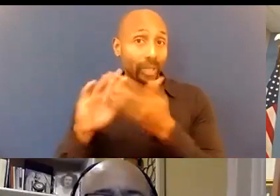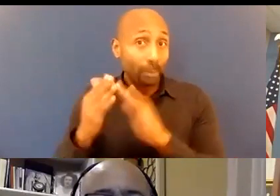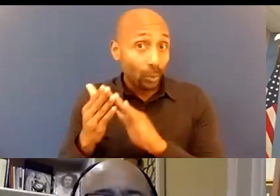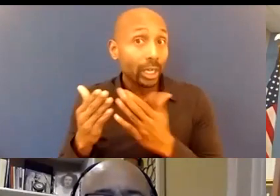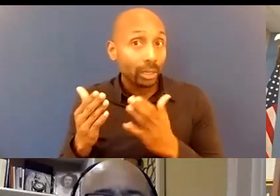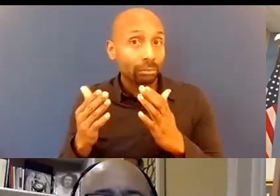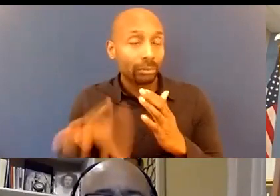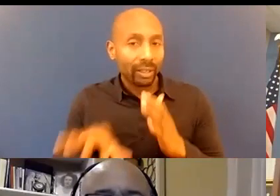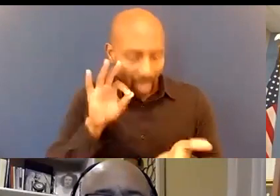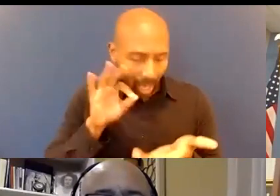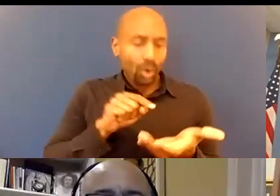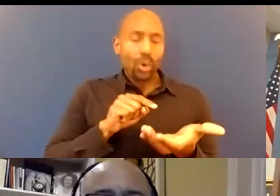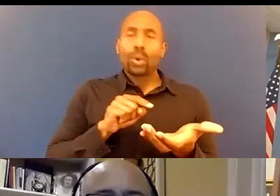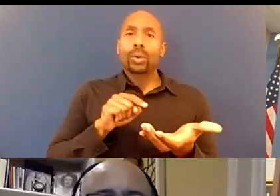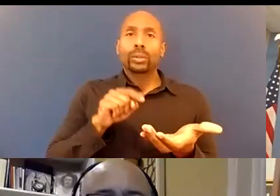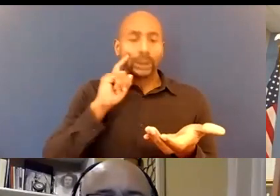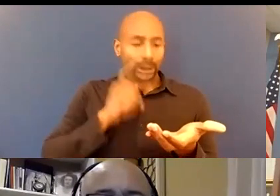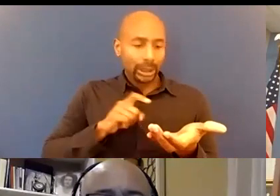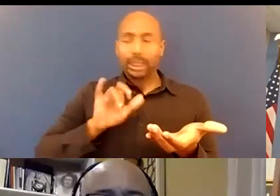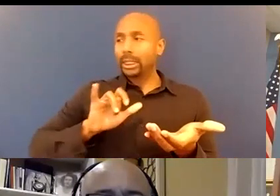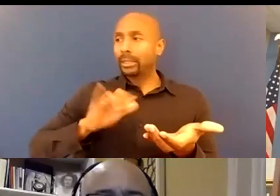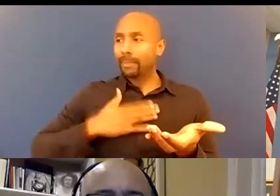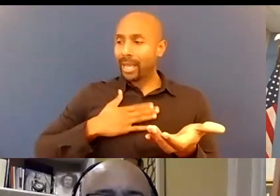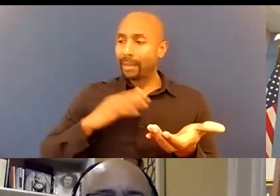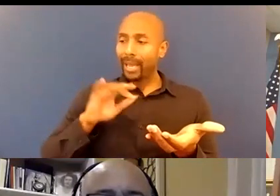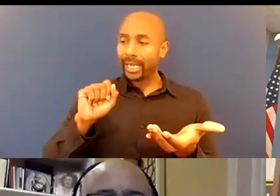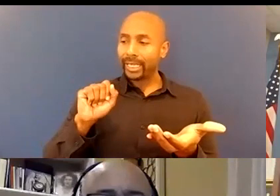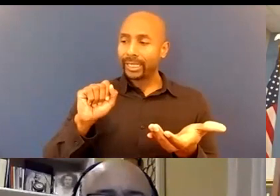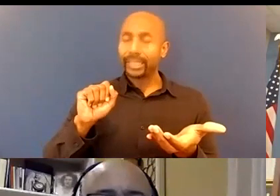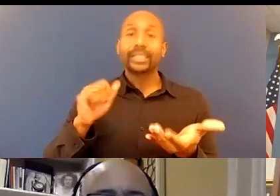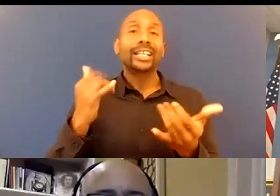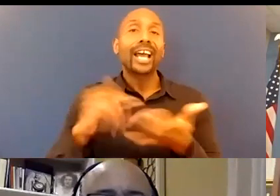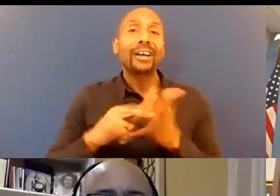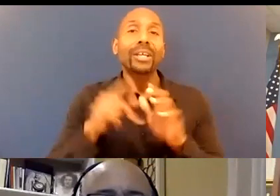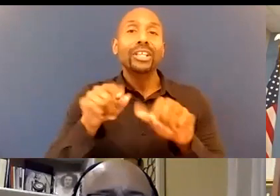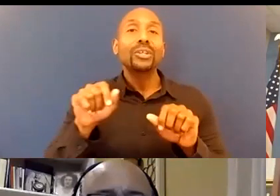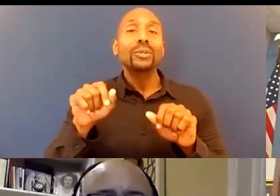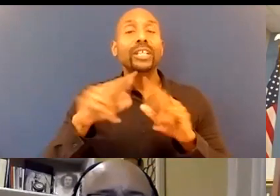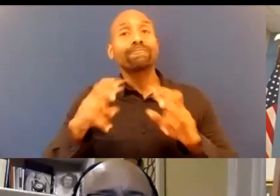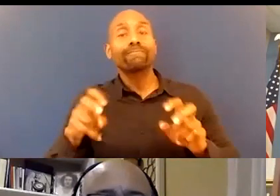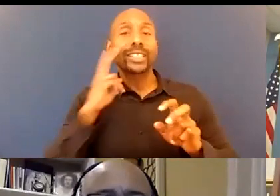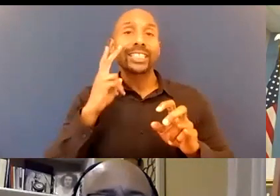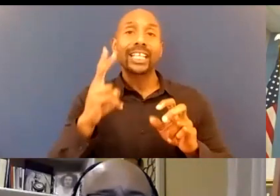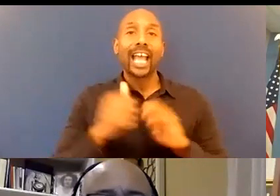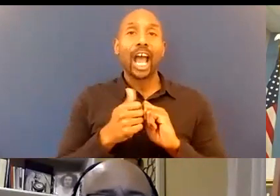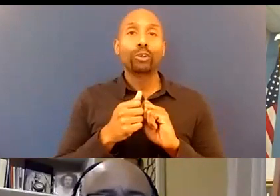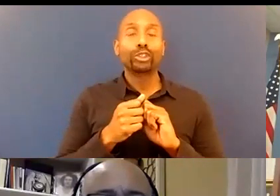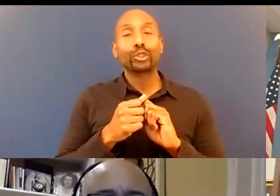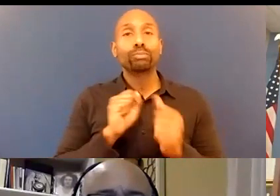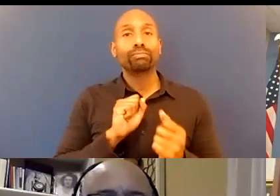aware of your biases then you get to look at how can you then come up with some ways to